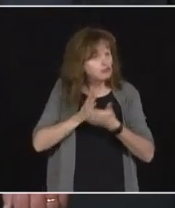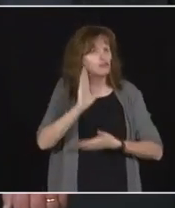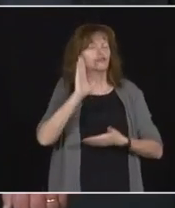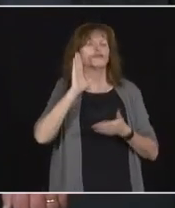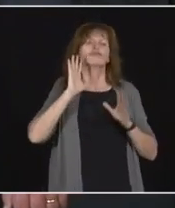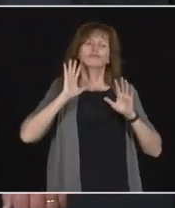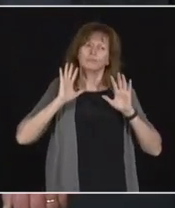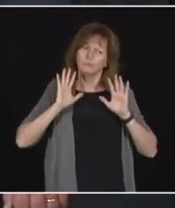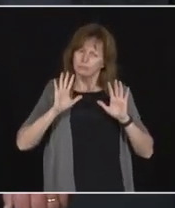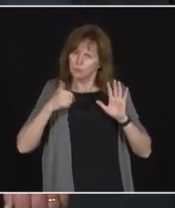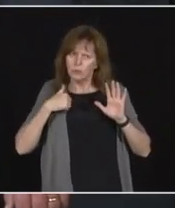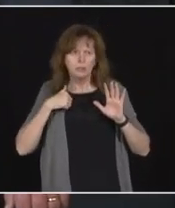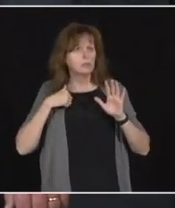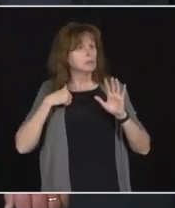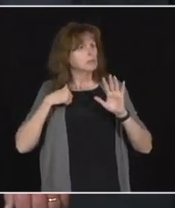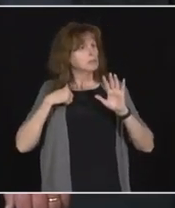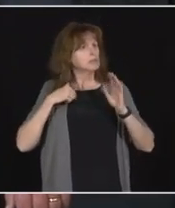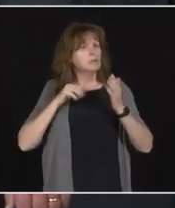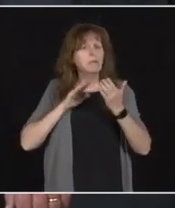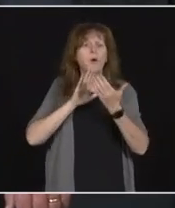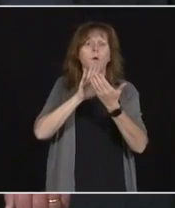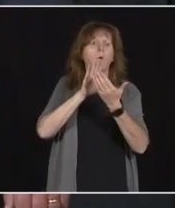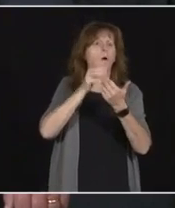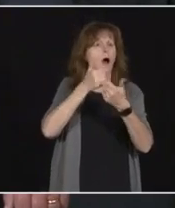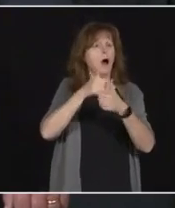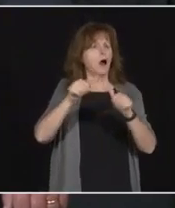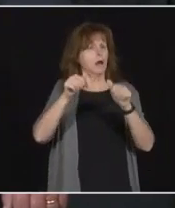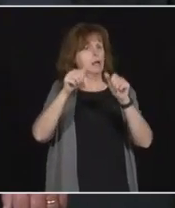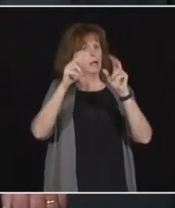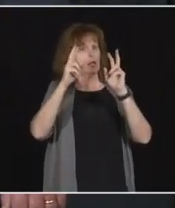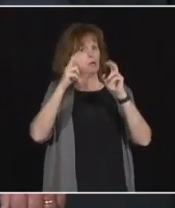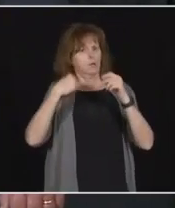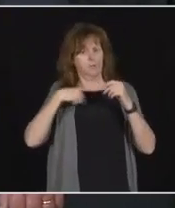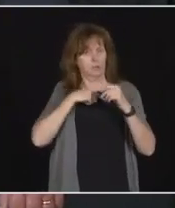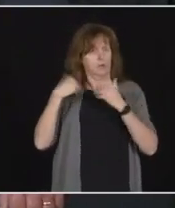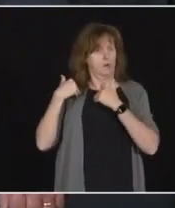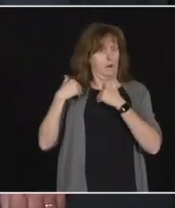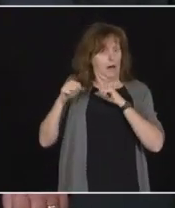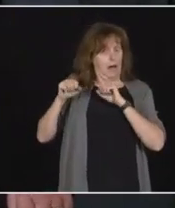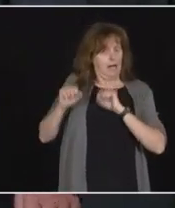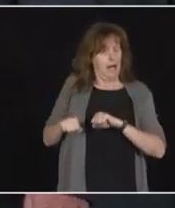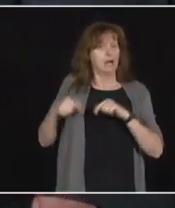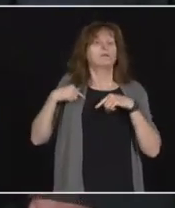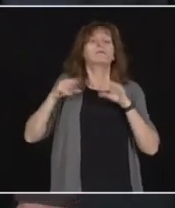address the issues that are within our jurisdiction whenever we have the opportunity to do so.